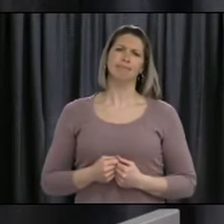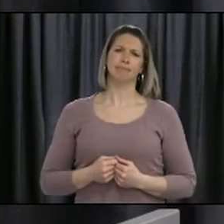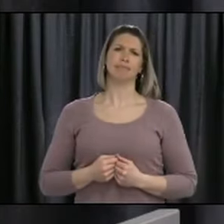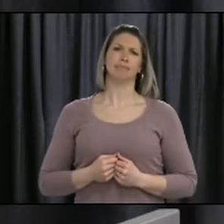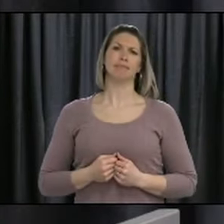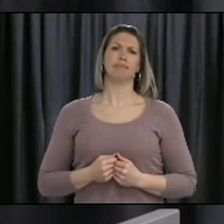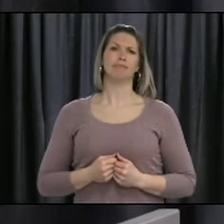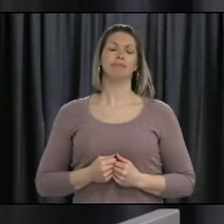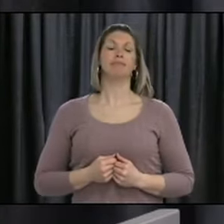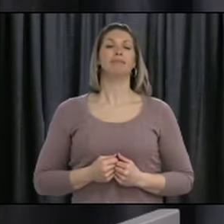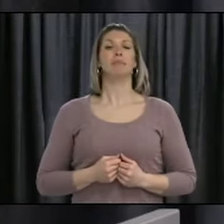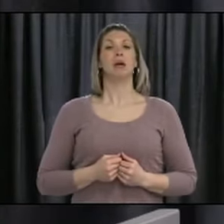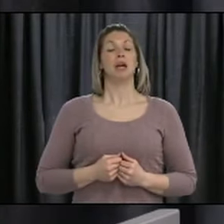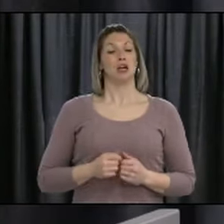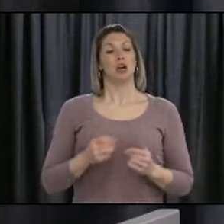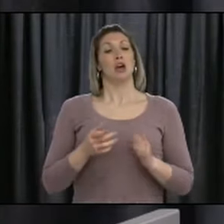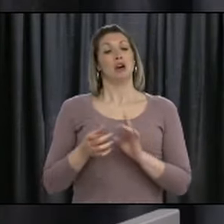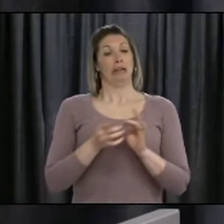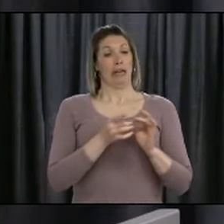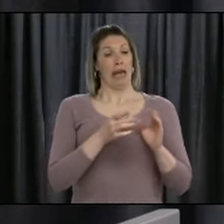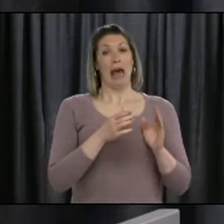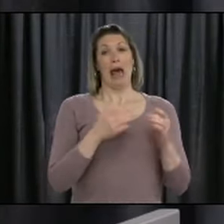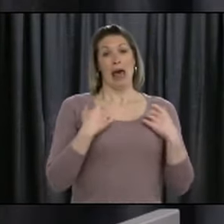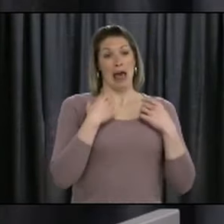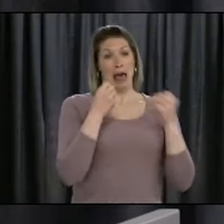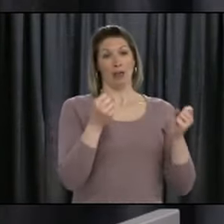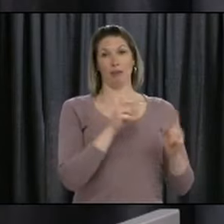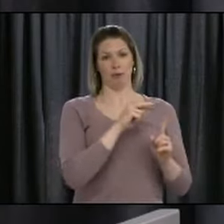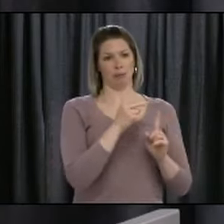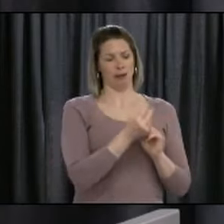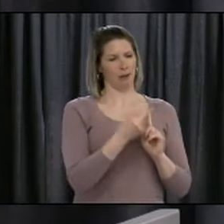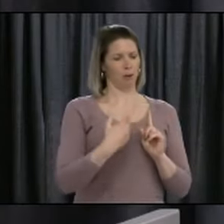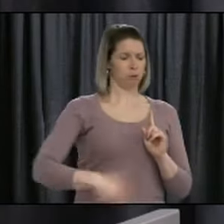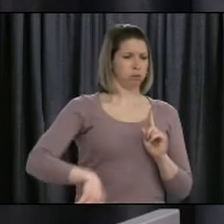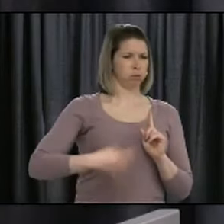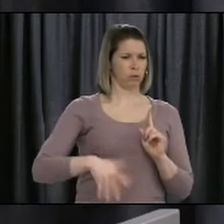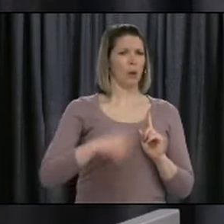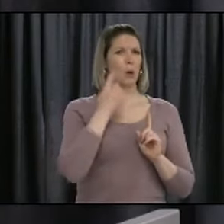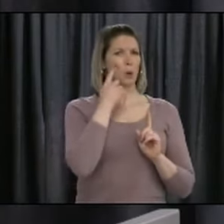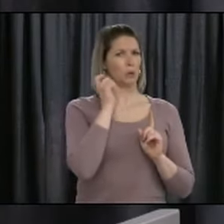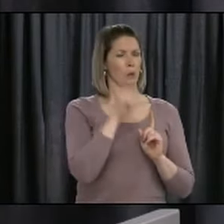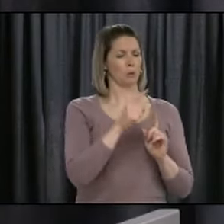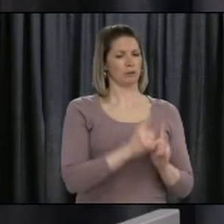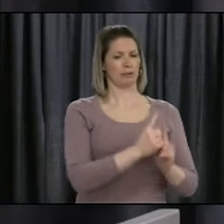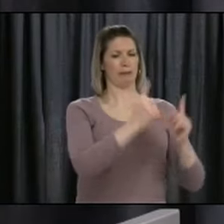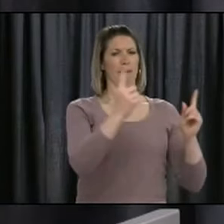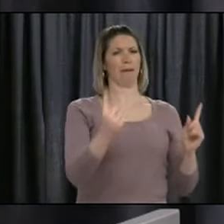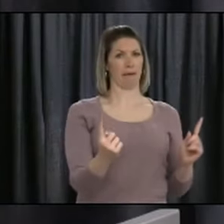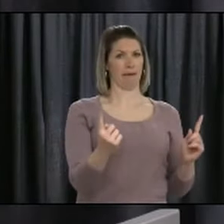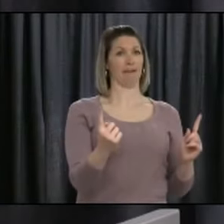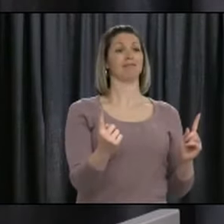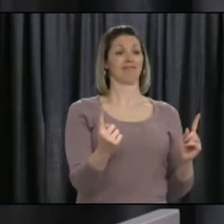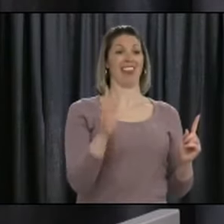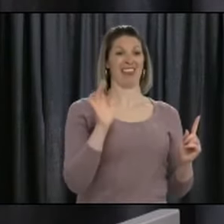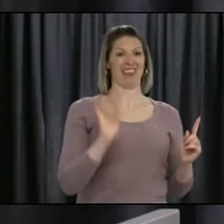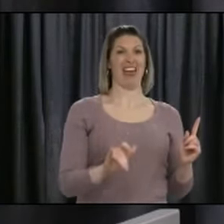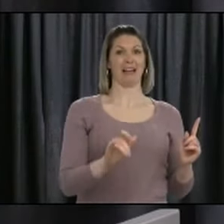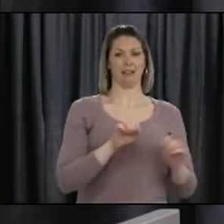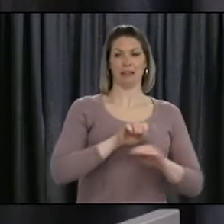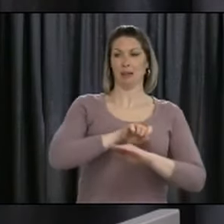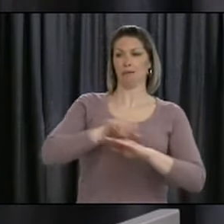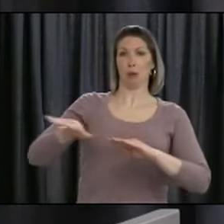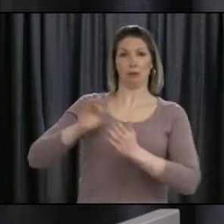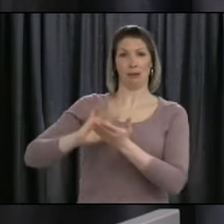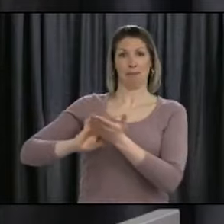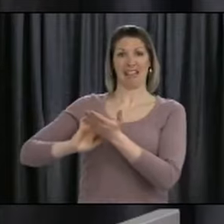significant changes, and the distancing has driven us more rapidly towards virtual care. I've said before,